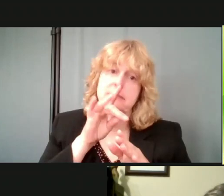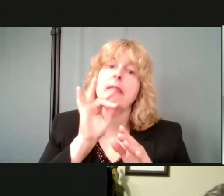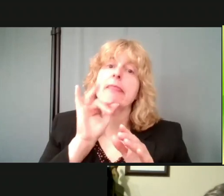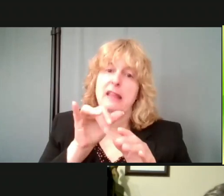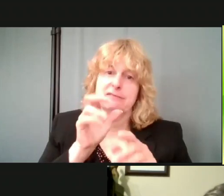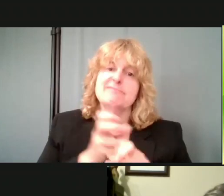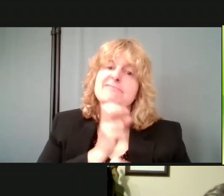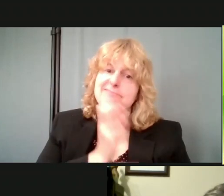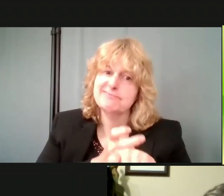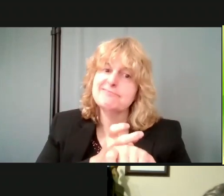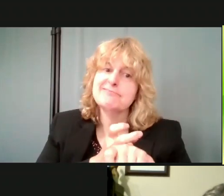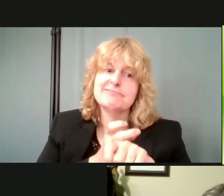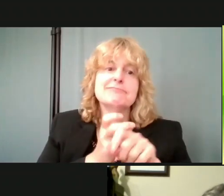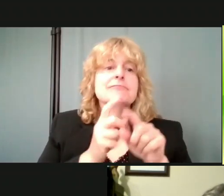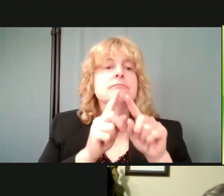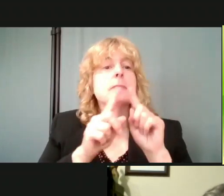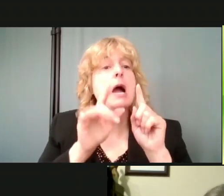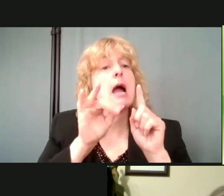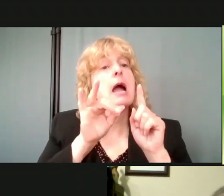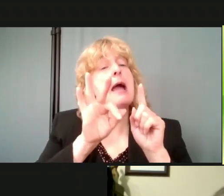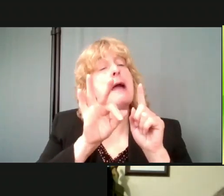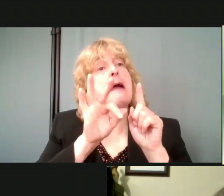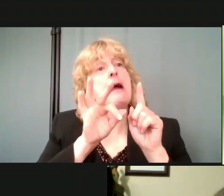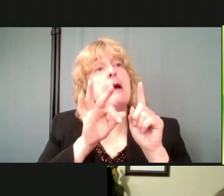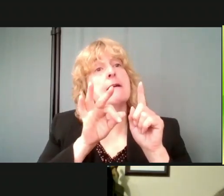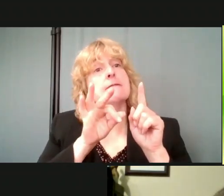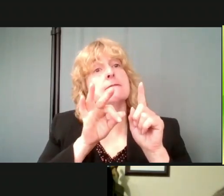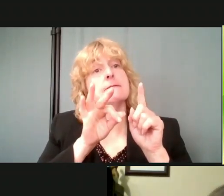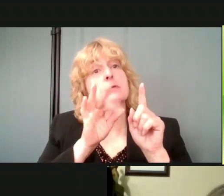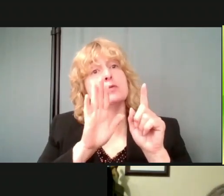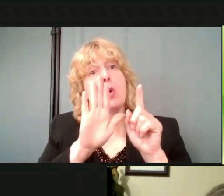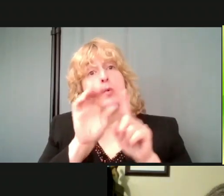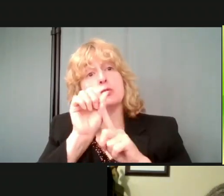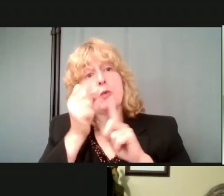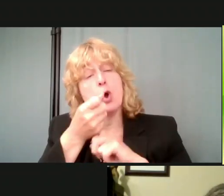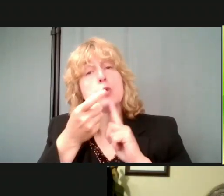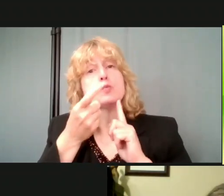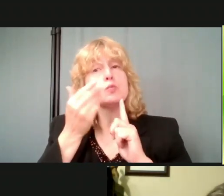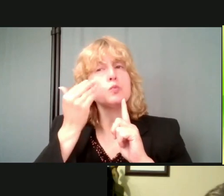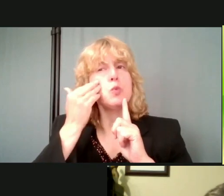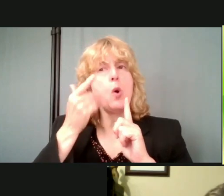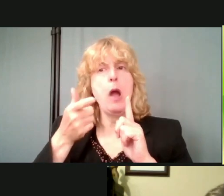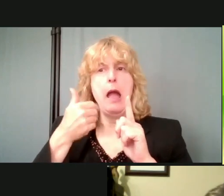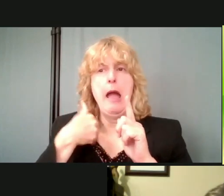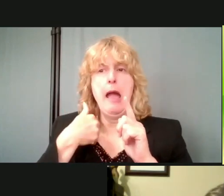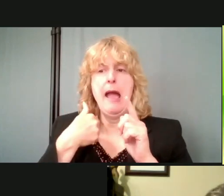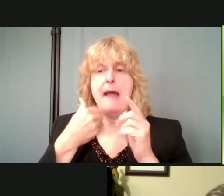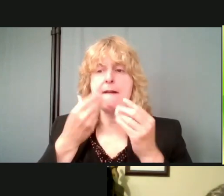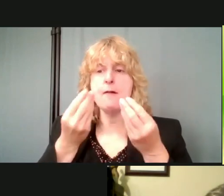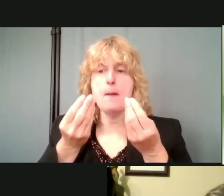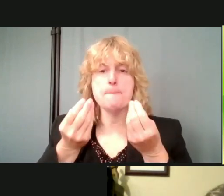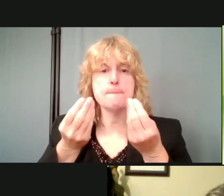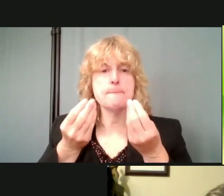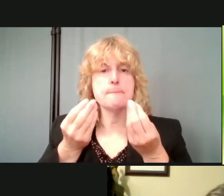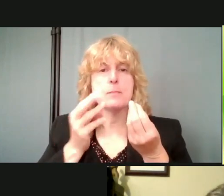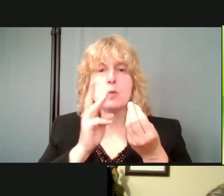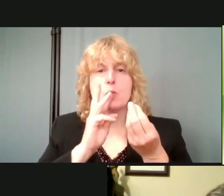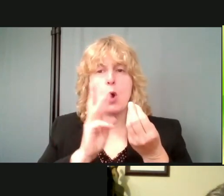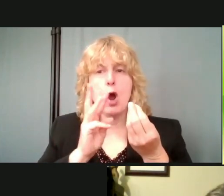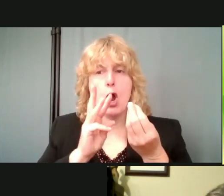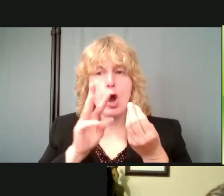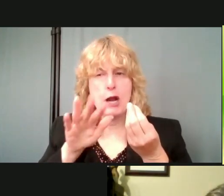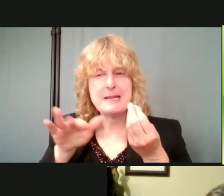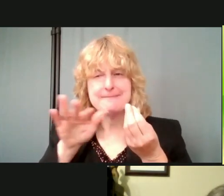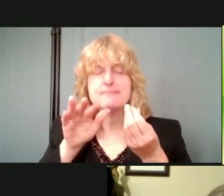uh, where, um, there's moisture, um, it's working to get that, that